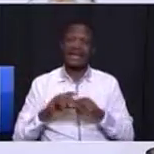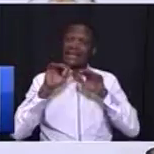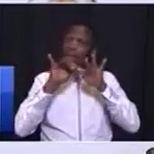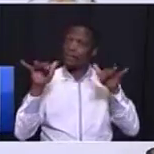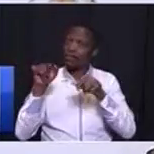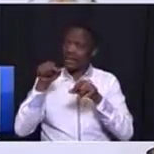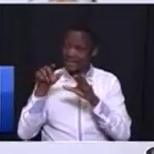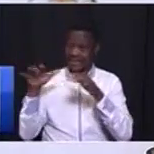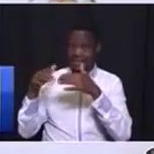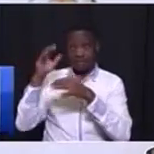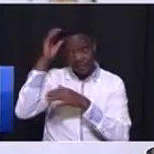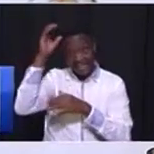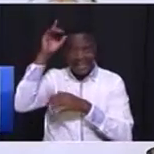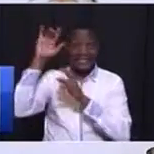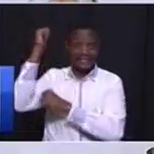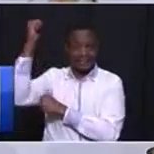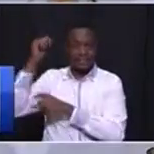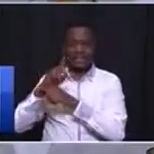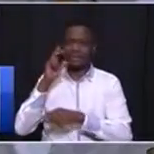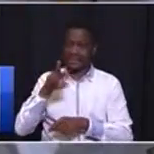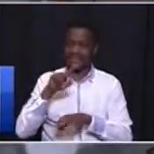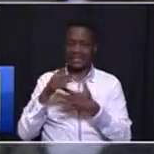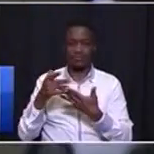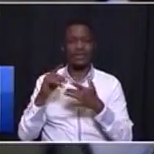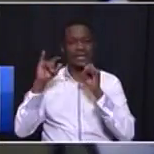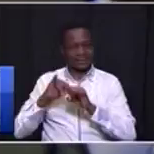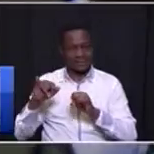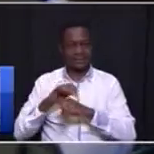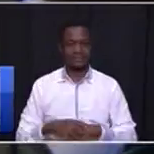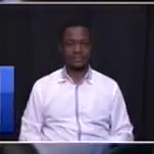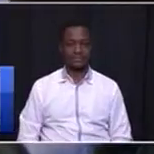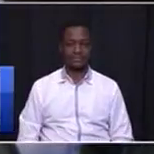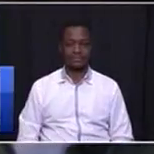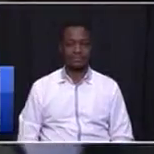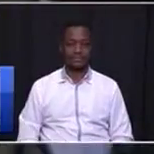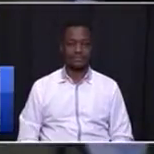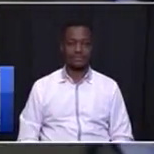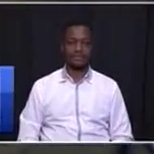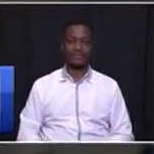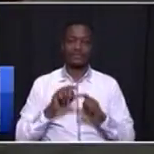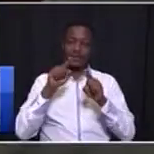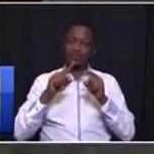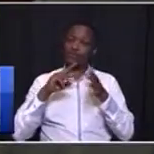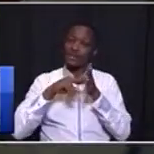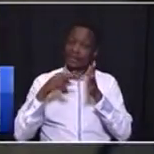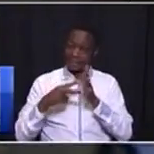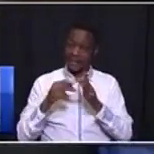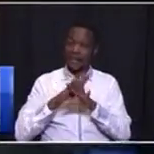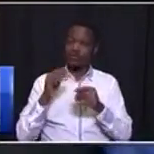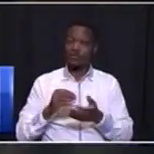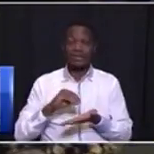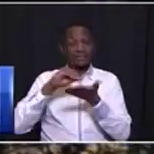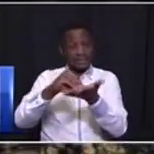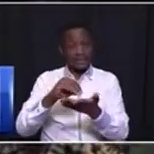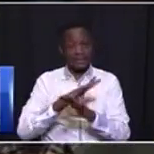in the sector must see that we are serious. It wasn't just a talk shop. So the plan, you must present it to the Executive Council